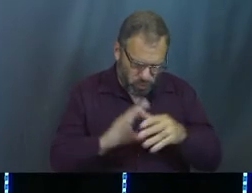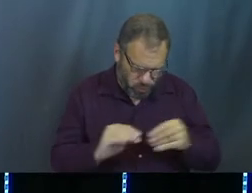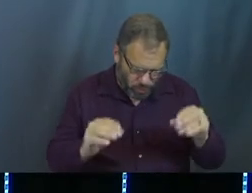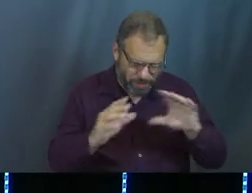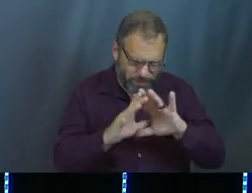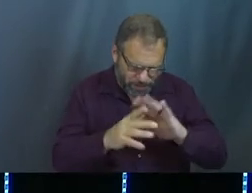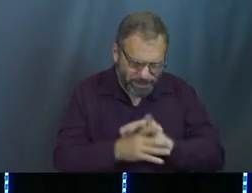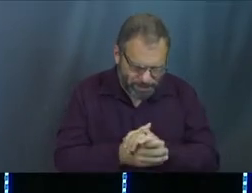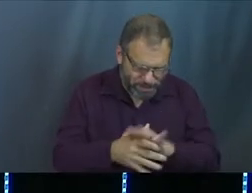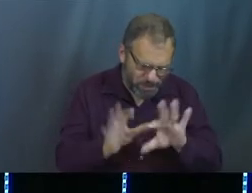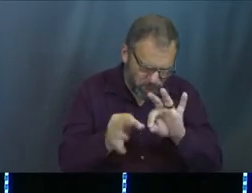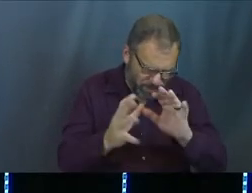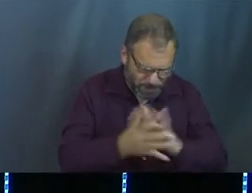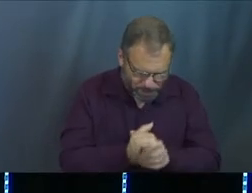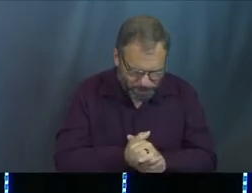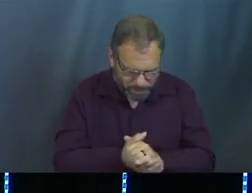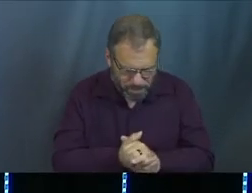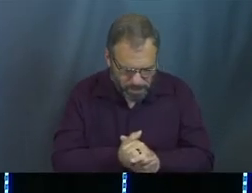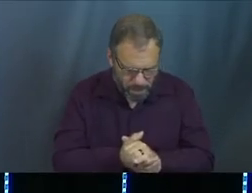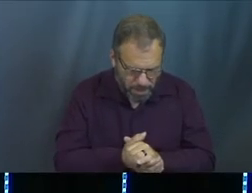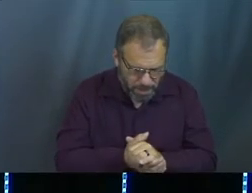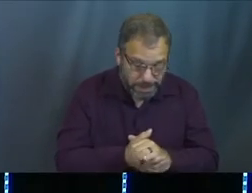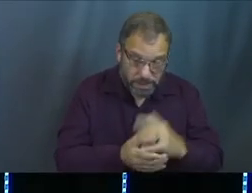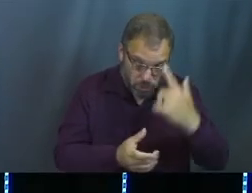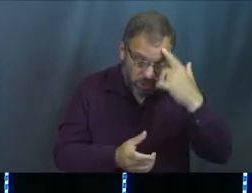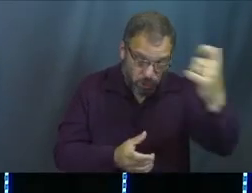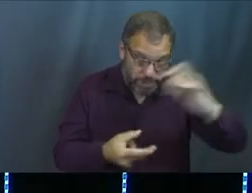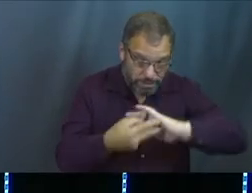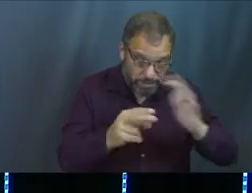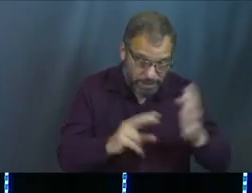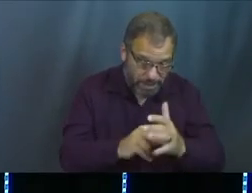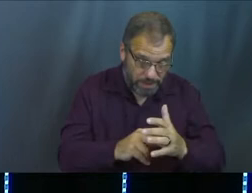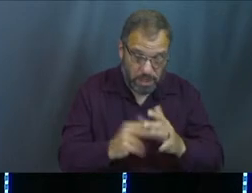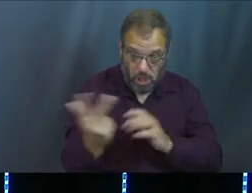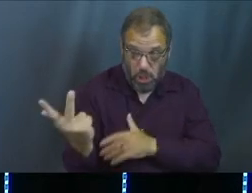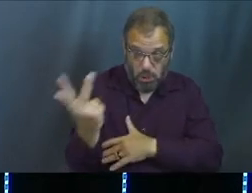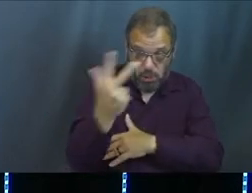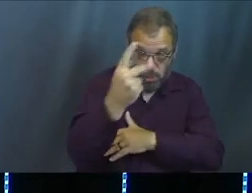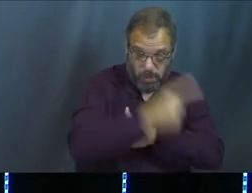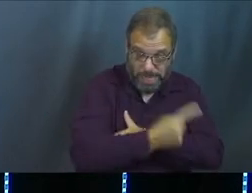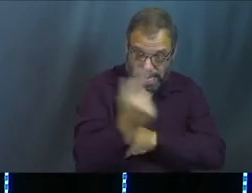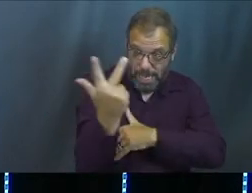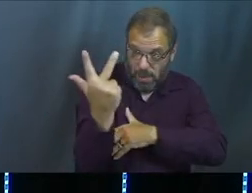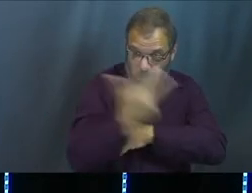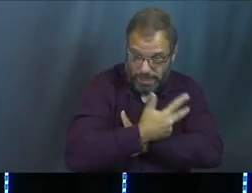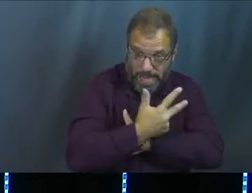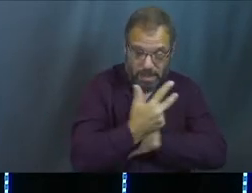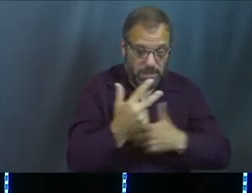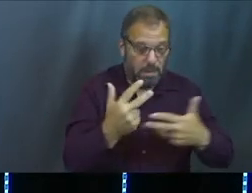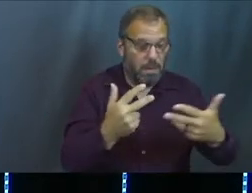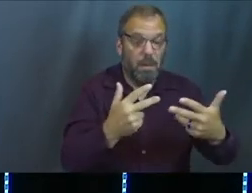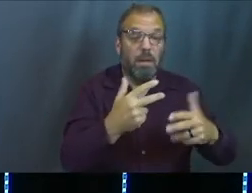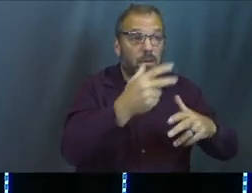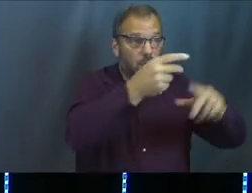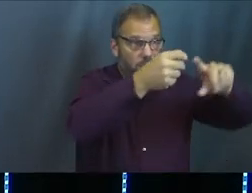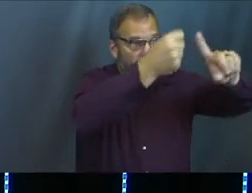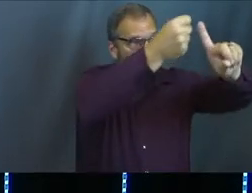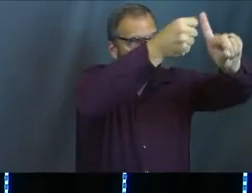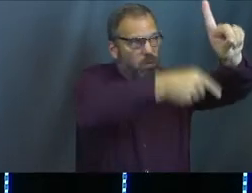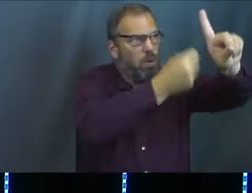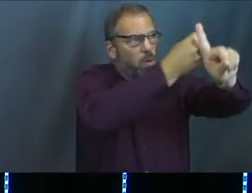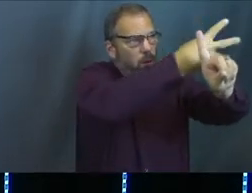cupbearer, okay, here's what God says your dream means. He says, in three days, the three branches represent the three days,